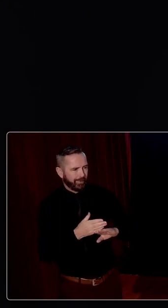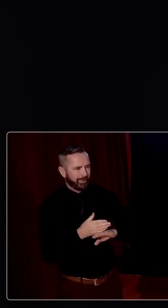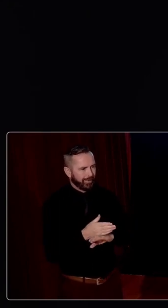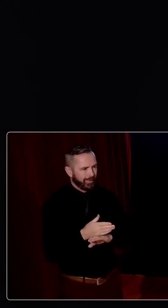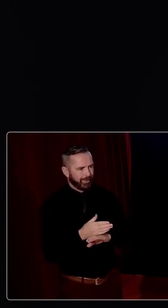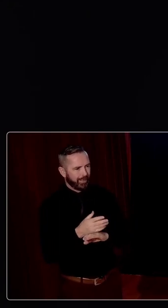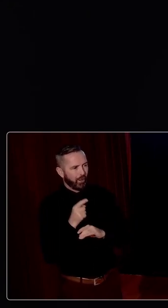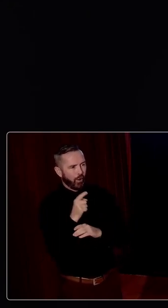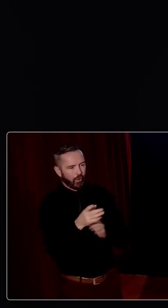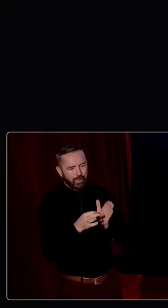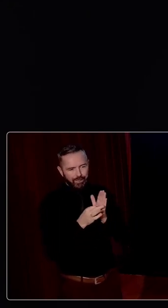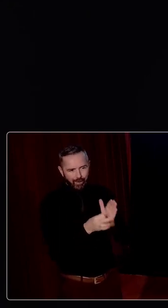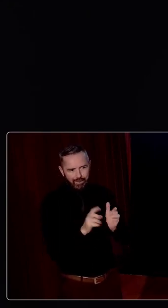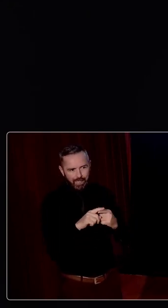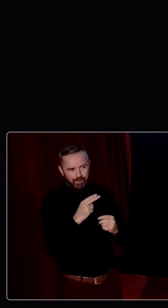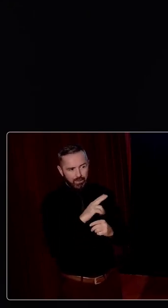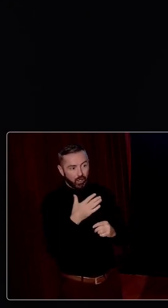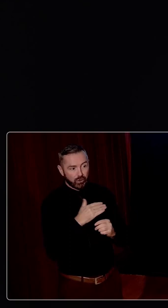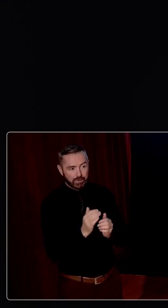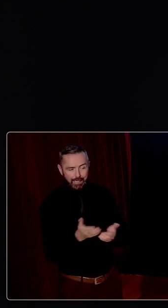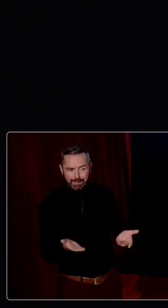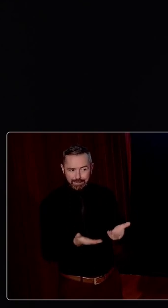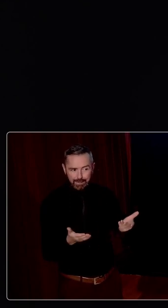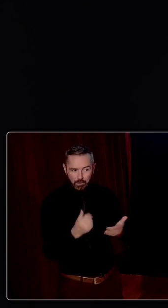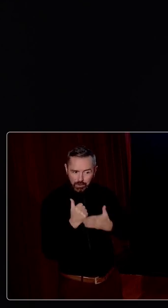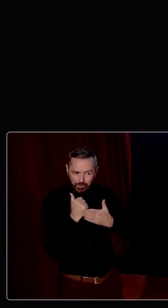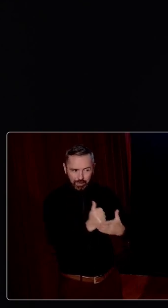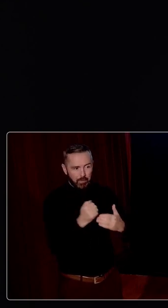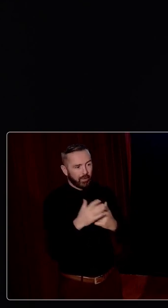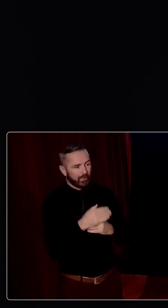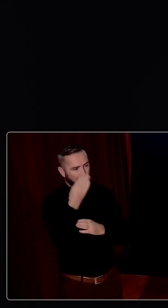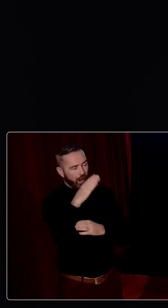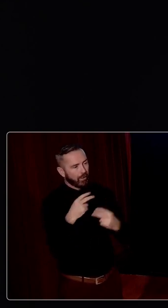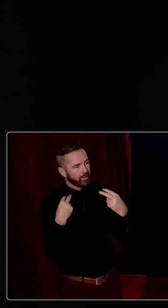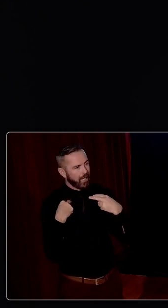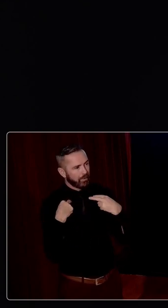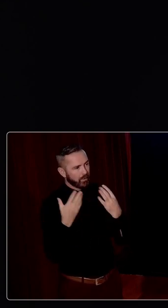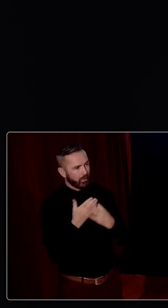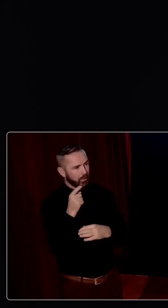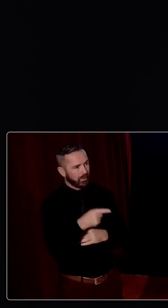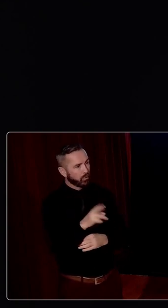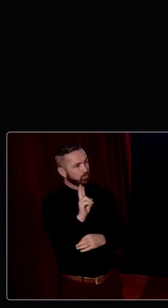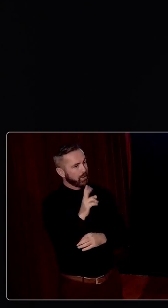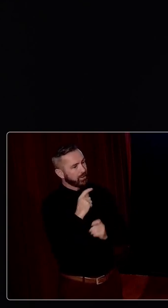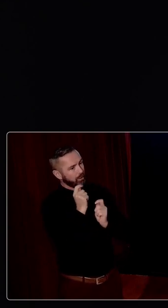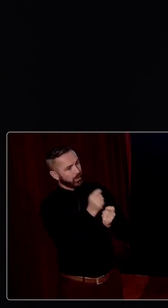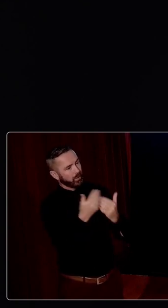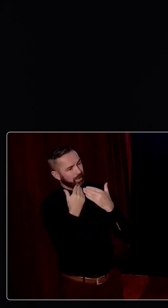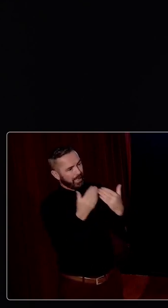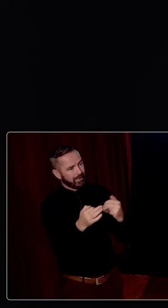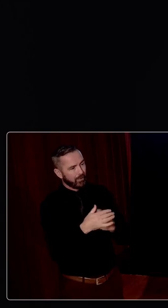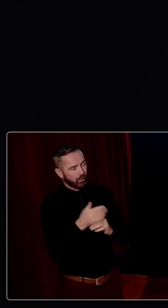oversight and her not just insistence but her champion of the Irish language throughout this. So Regina, to you, there's particular